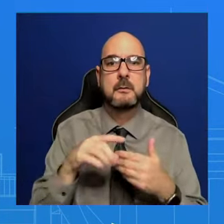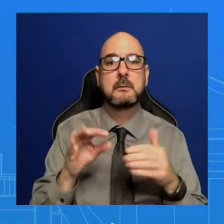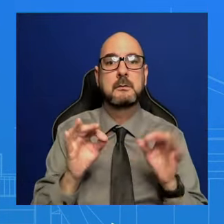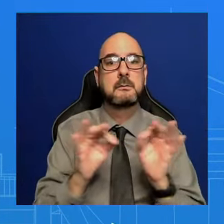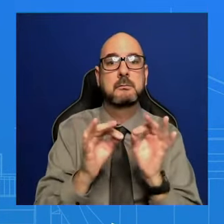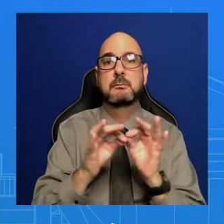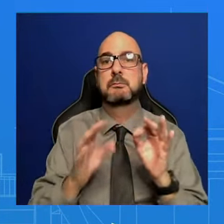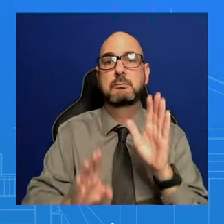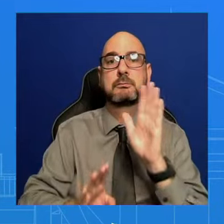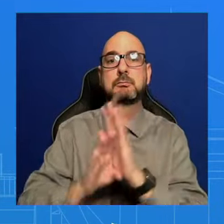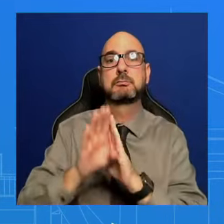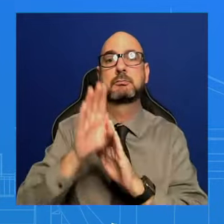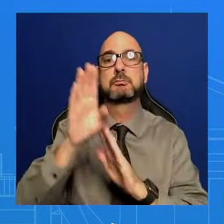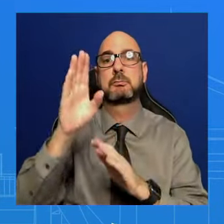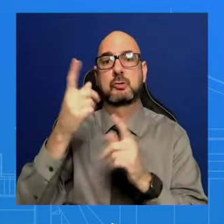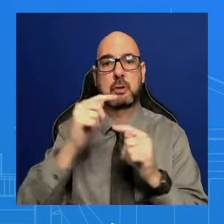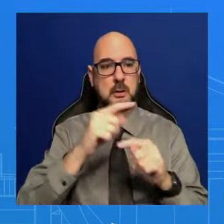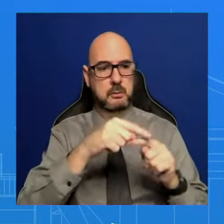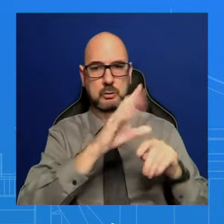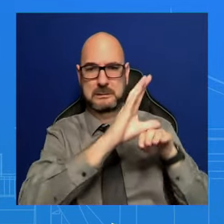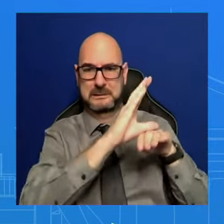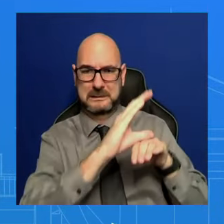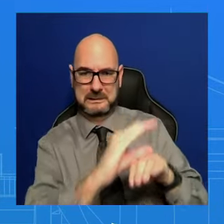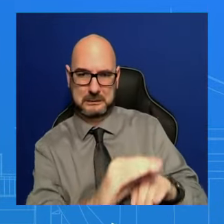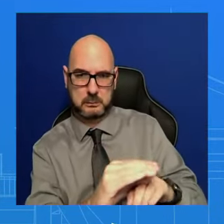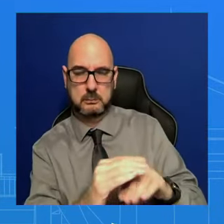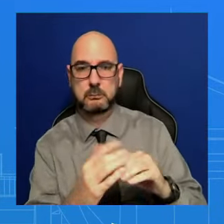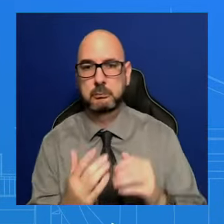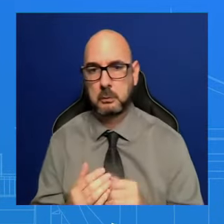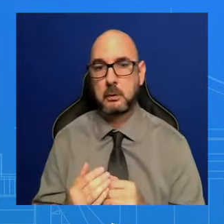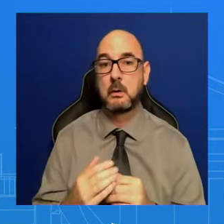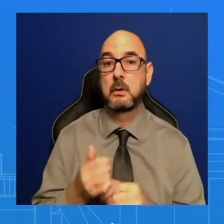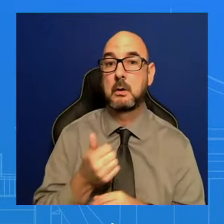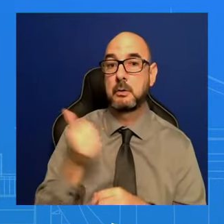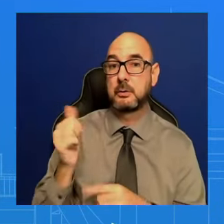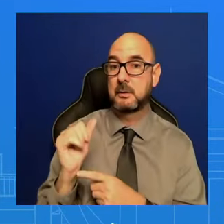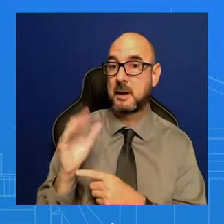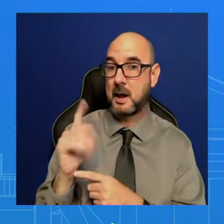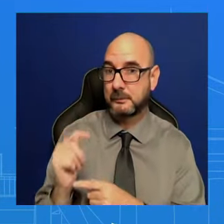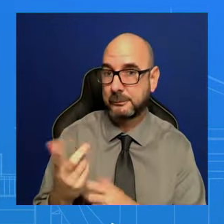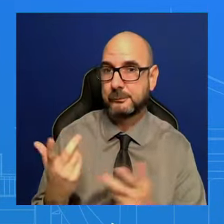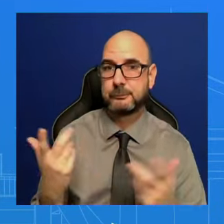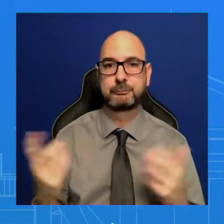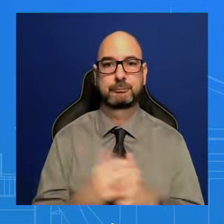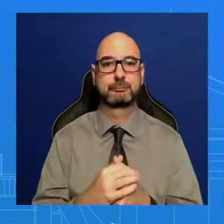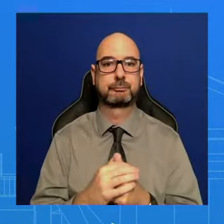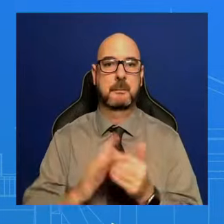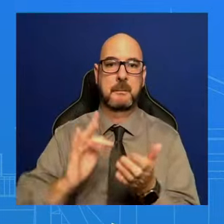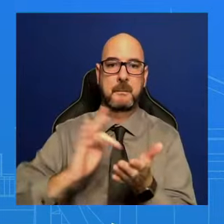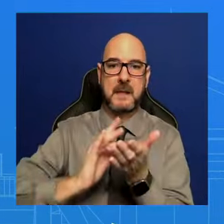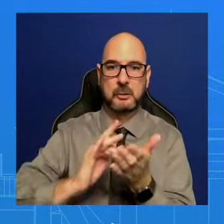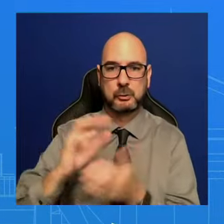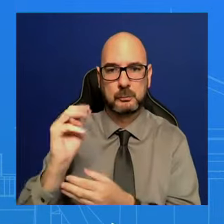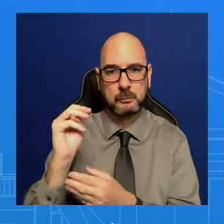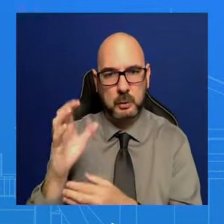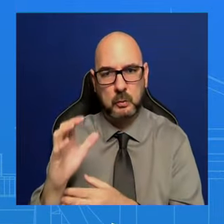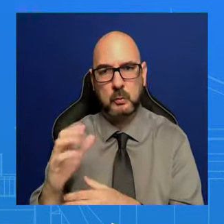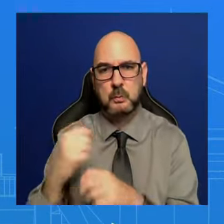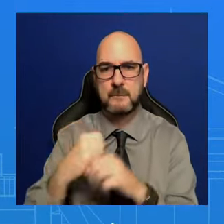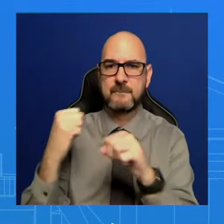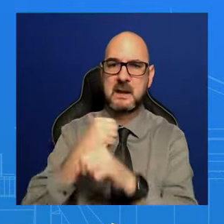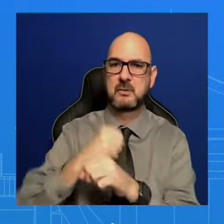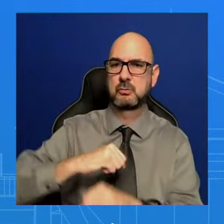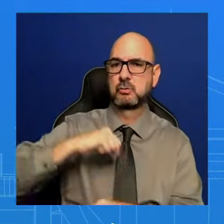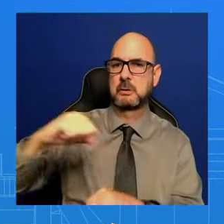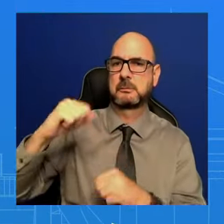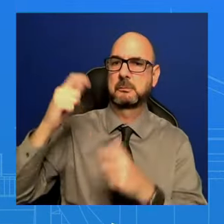that Medicare has the ability to fight big pharma, right? So that many people in the community who have been paying